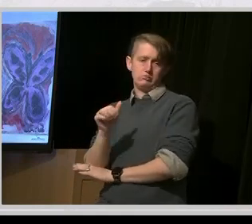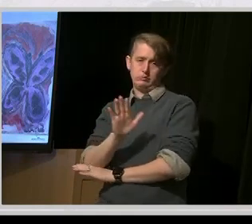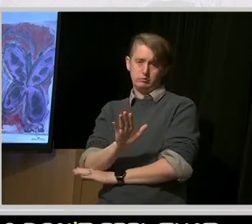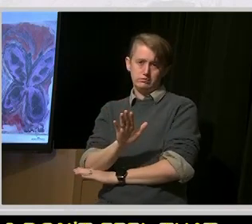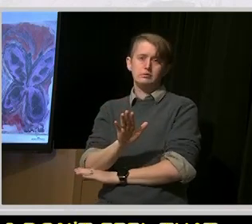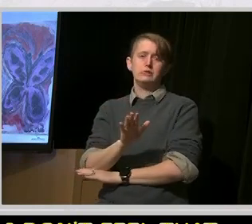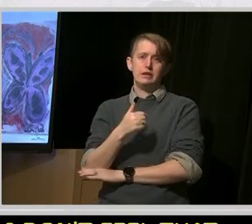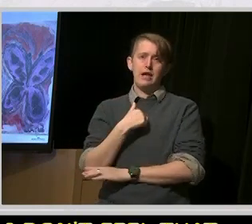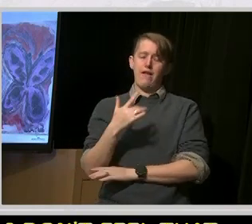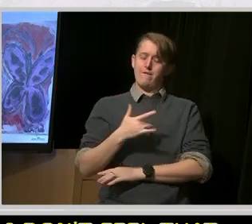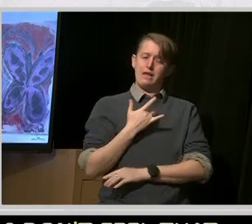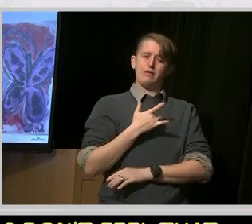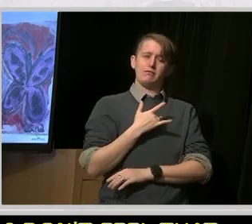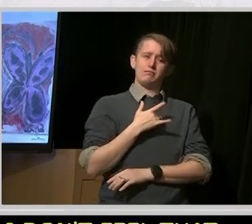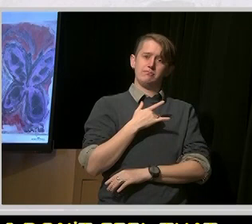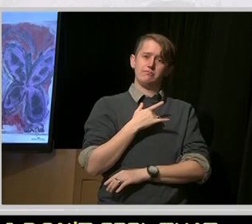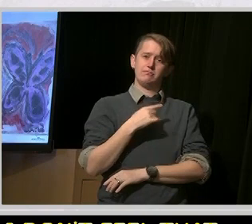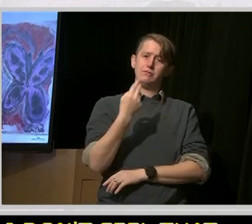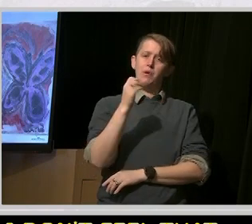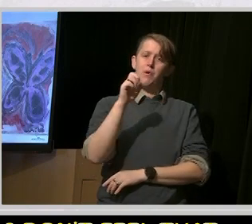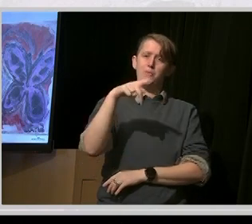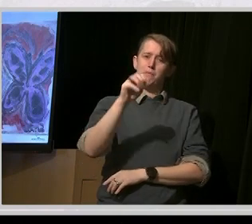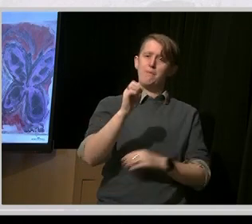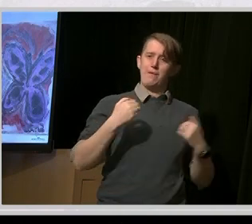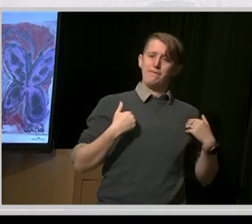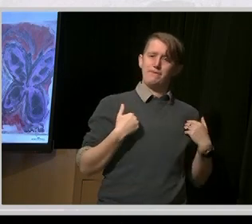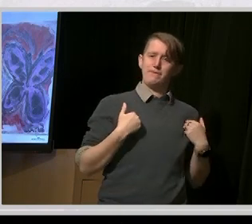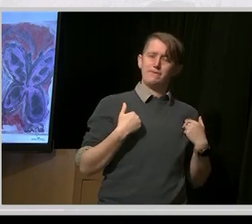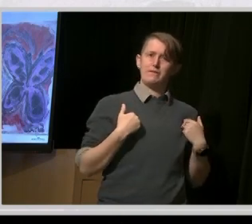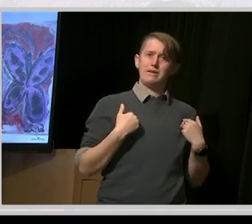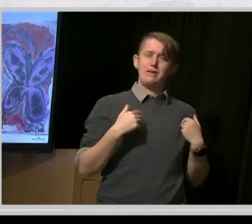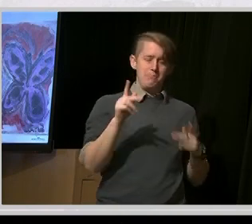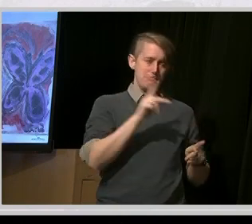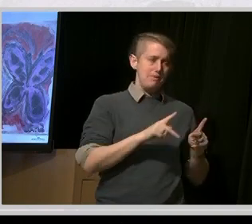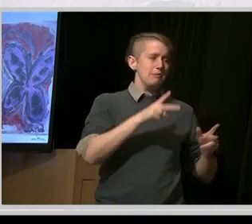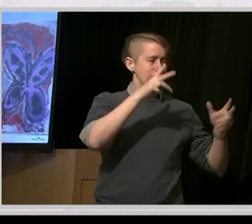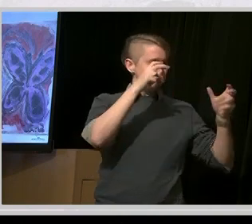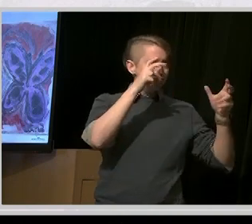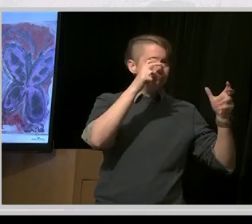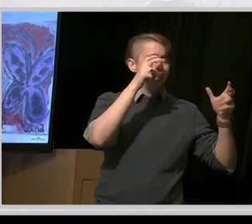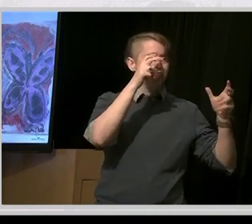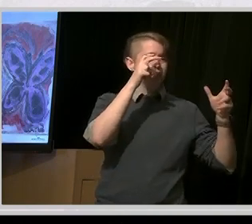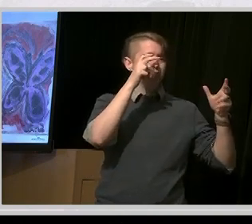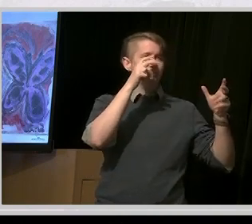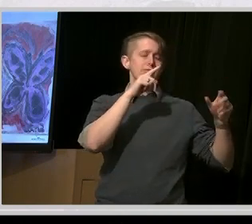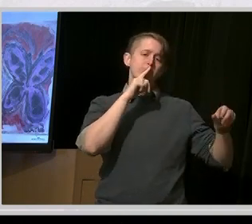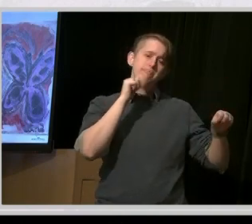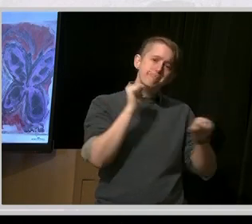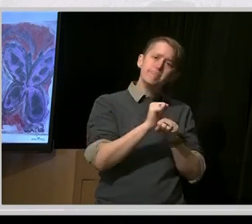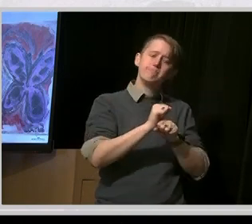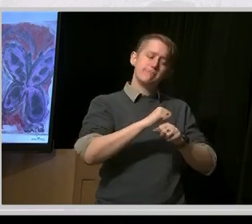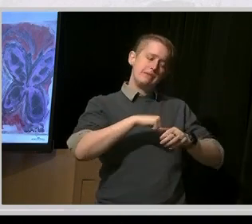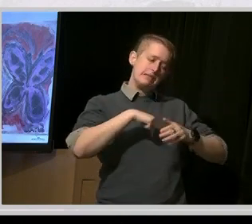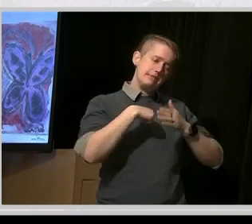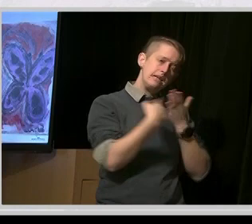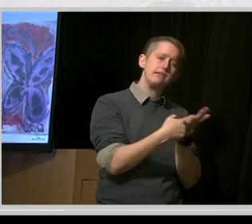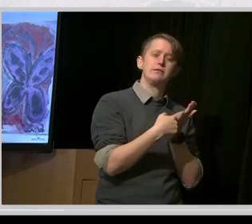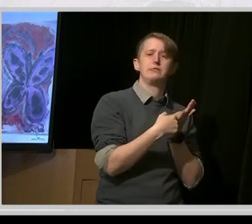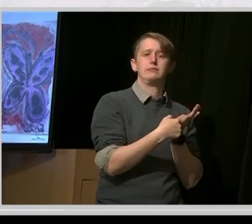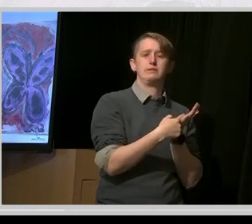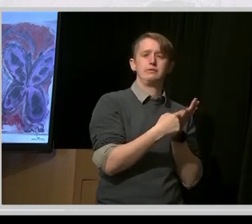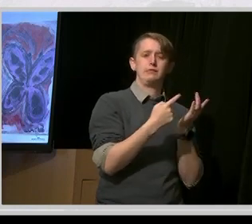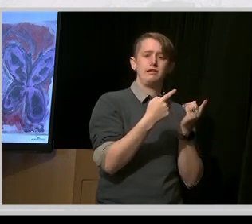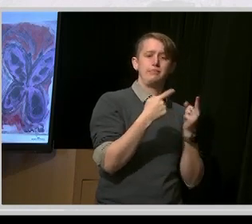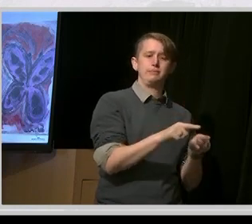I feel listened to. There's a dialogue, and I go on the limb and say